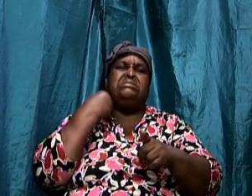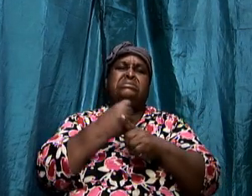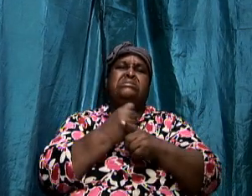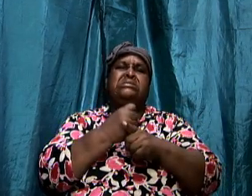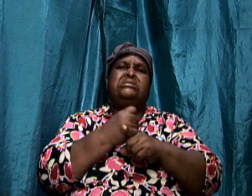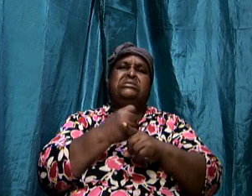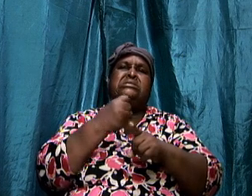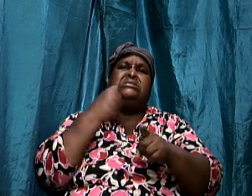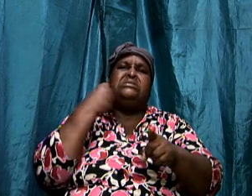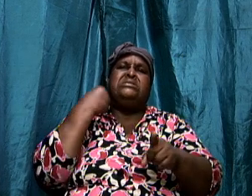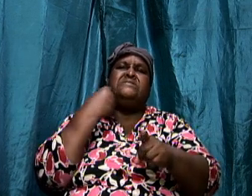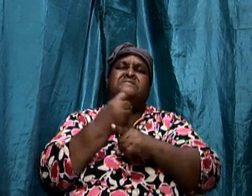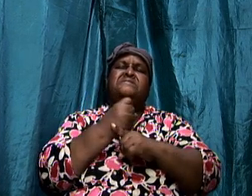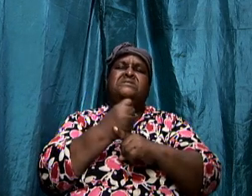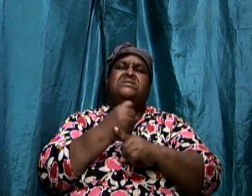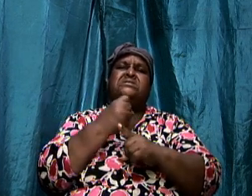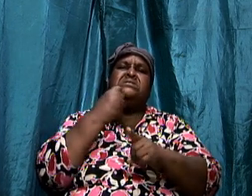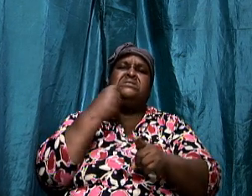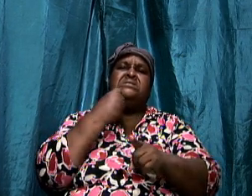fight